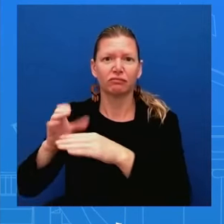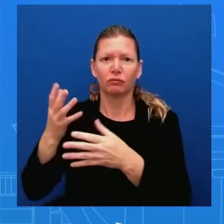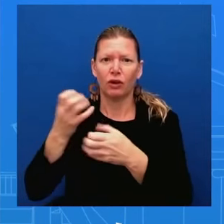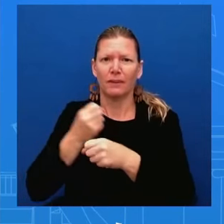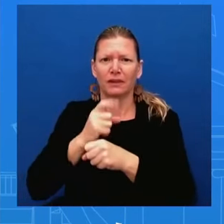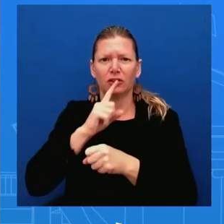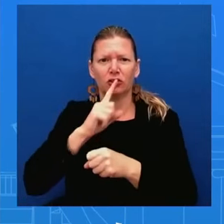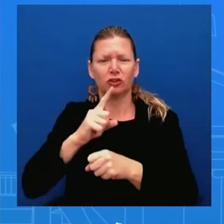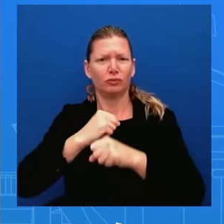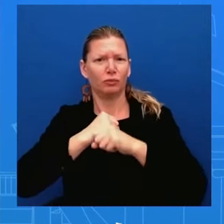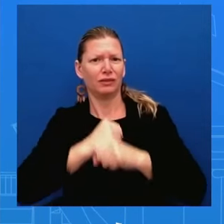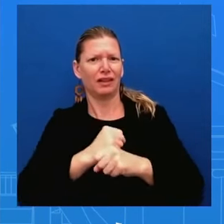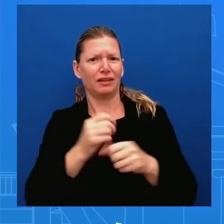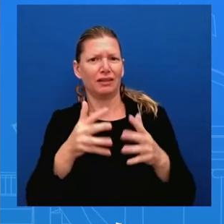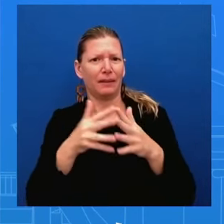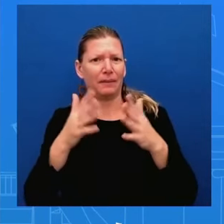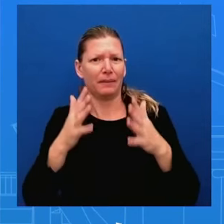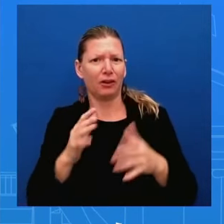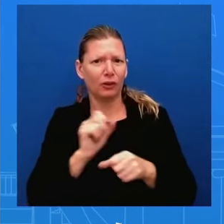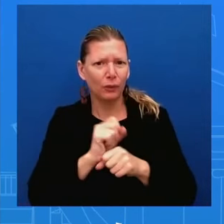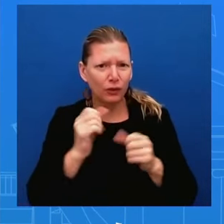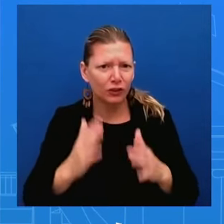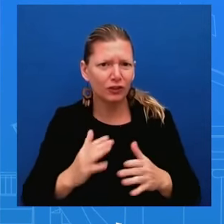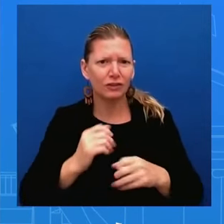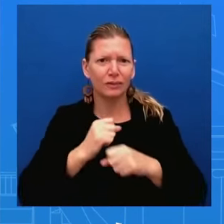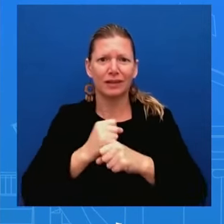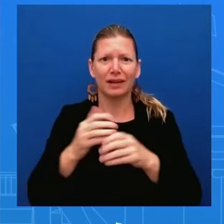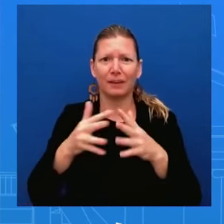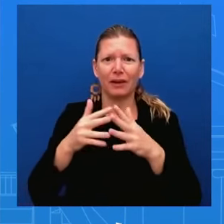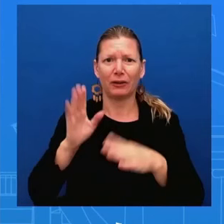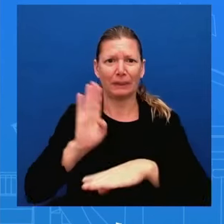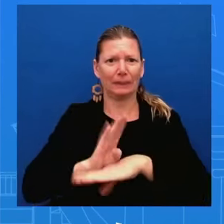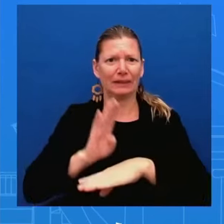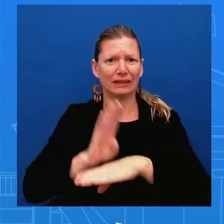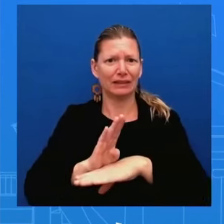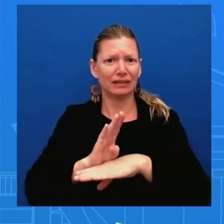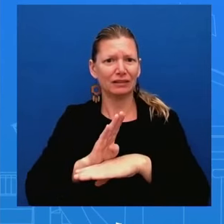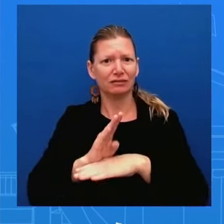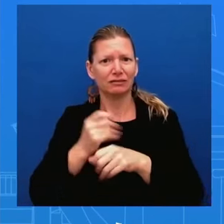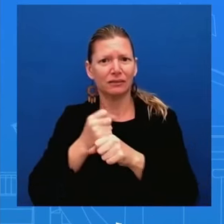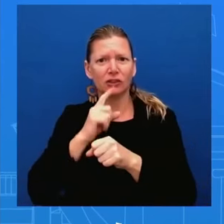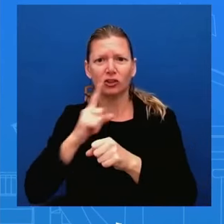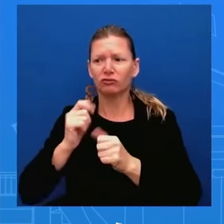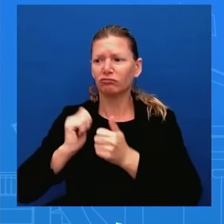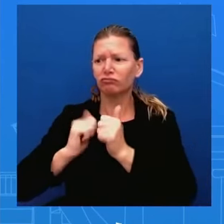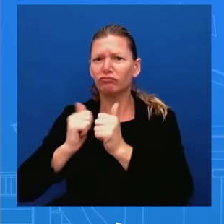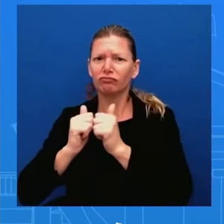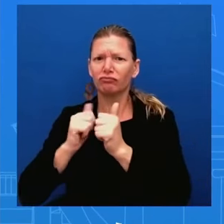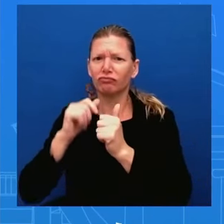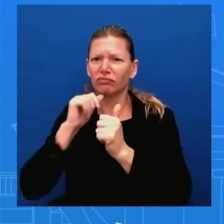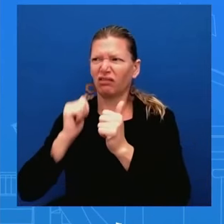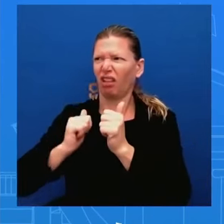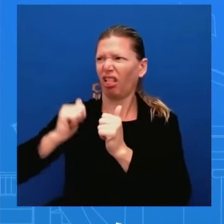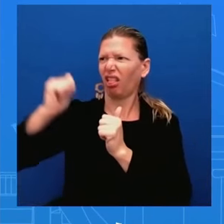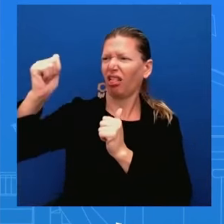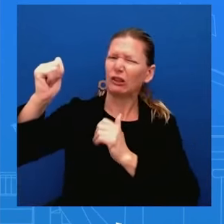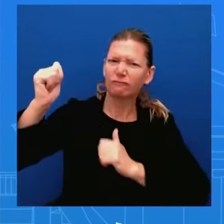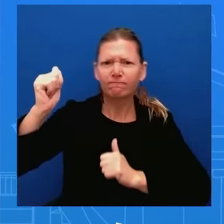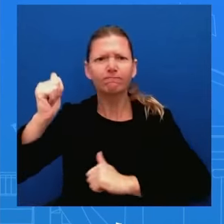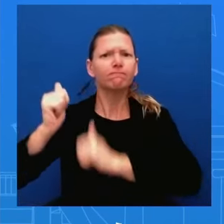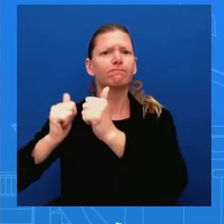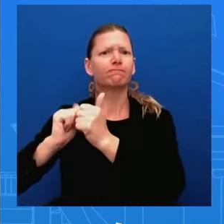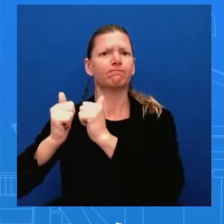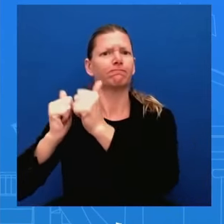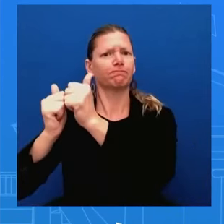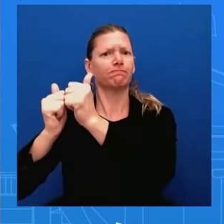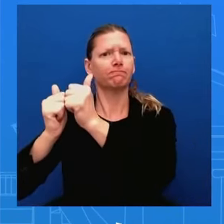we that you know when we're allowed to compete in a fair way we can thrive and that's what you heard from this president uh and what we've learned and